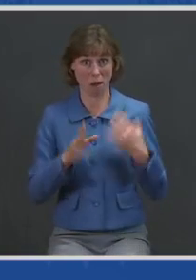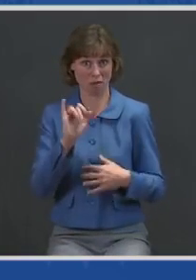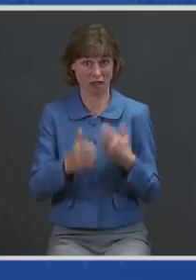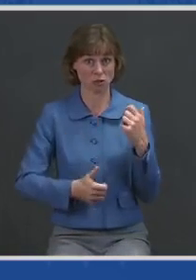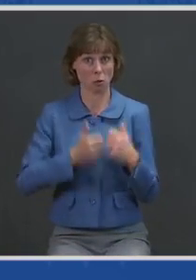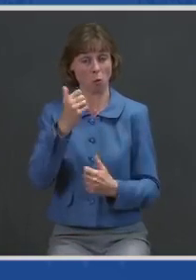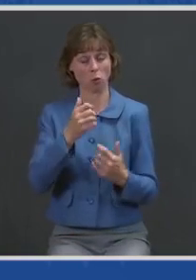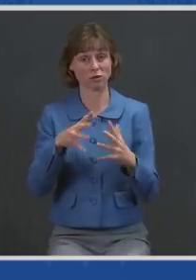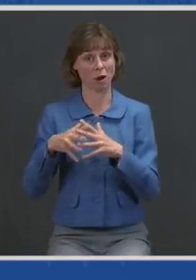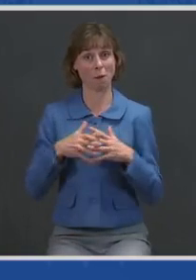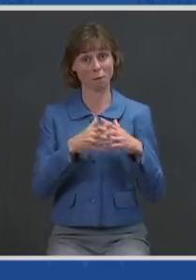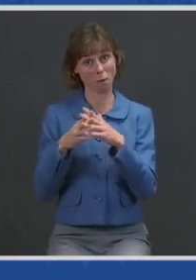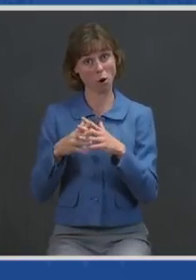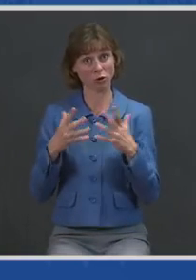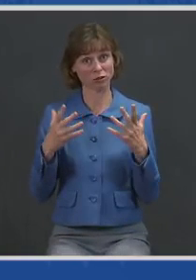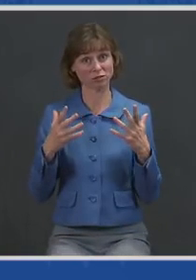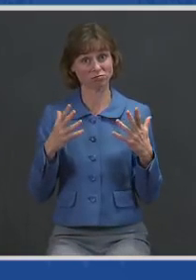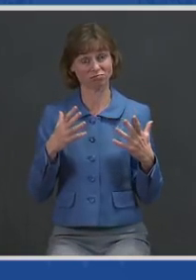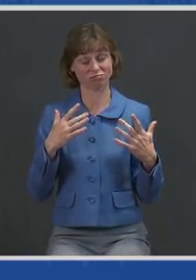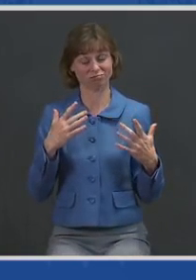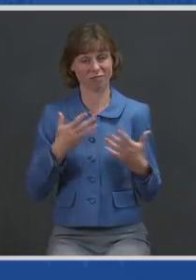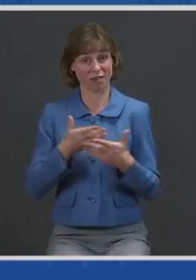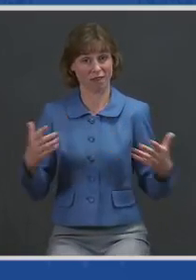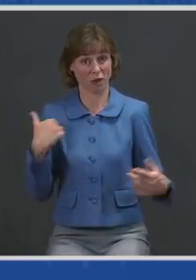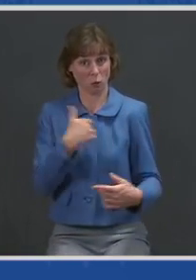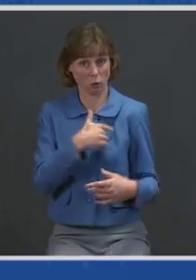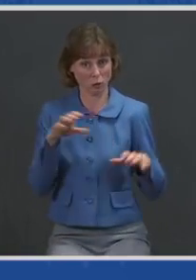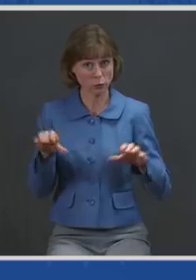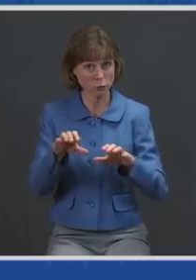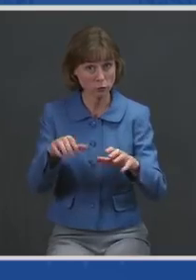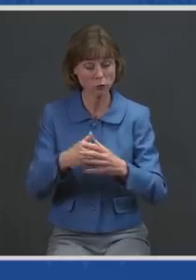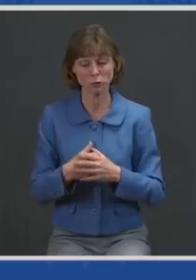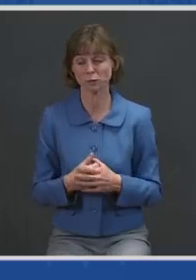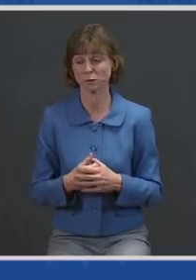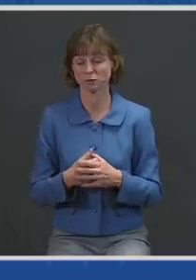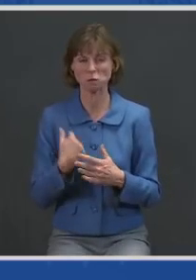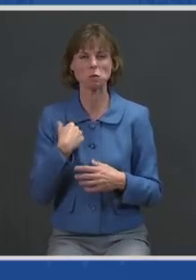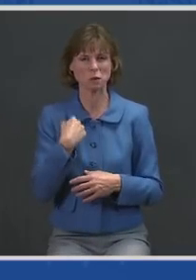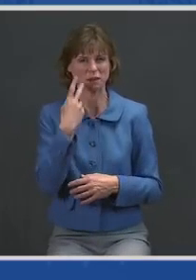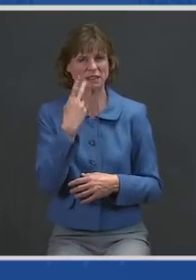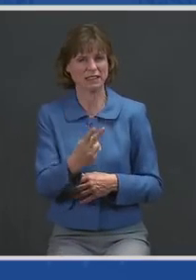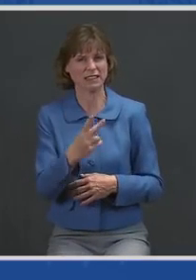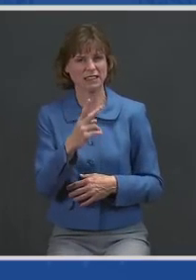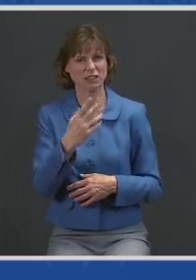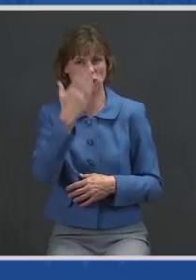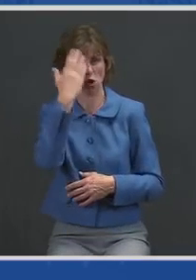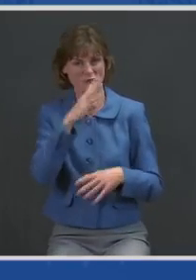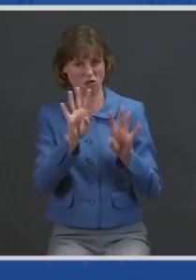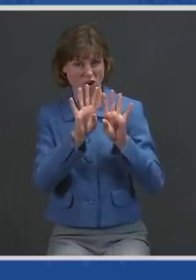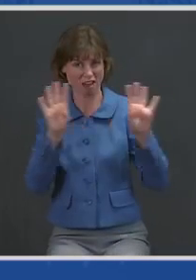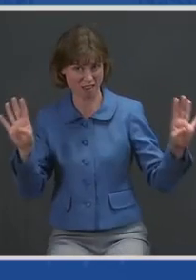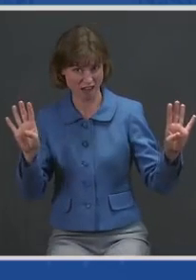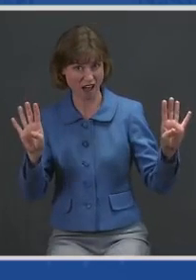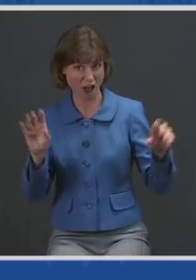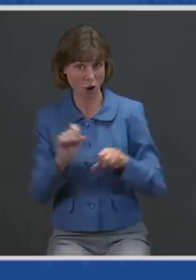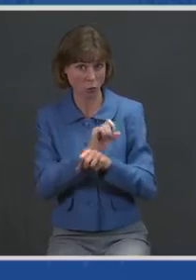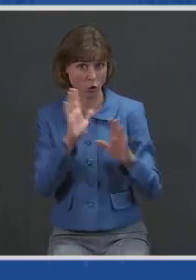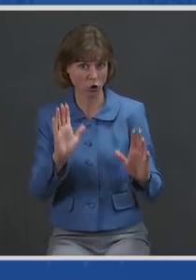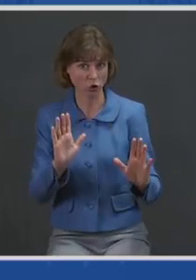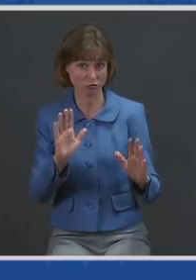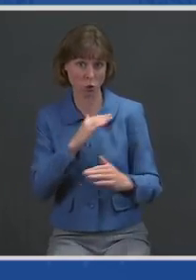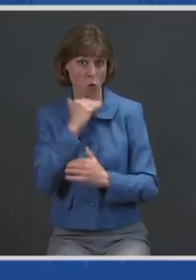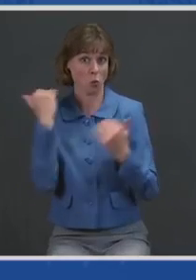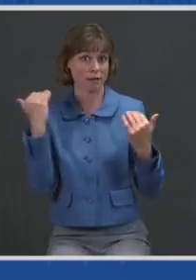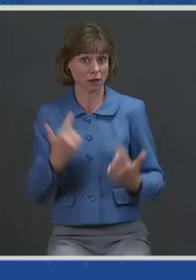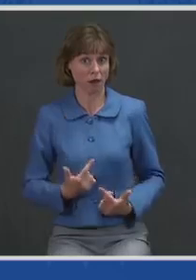And that's what we've done. We've seen frontline and essential workers risking their lives, sometimes losing them, to